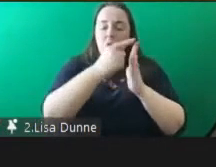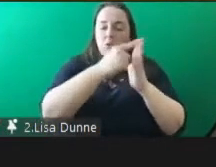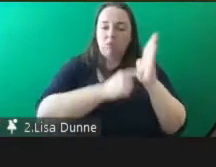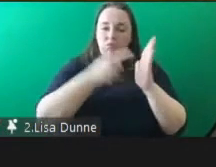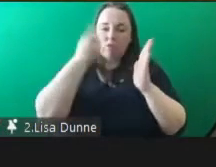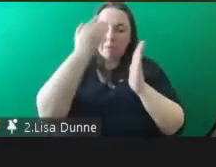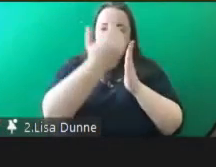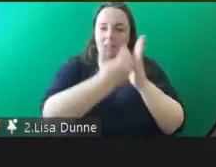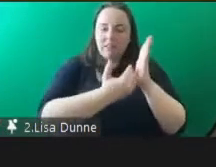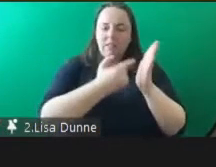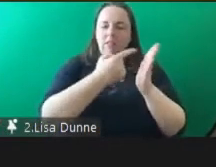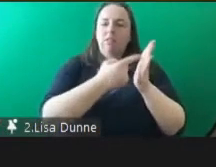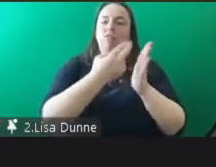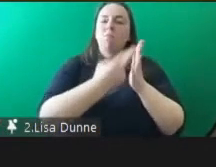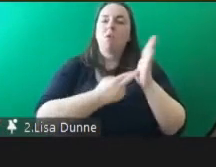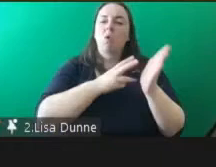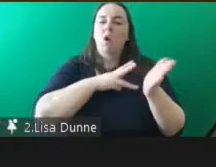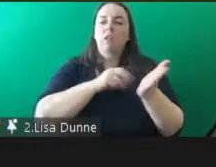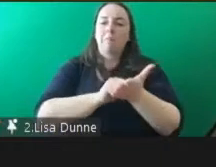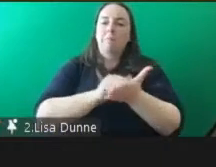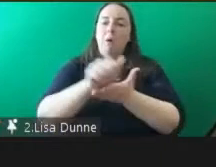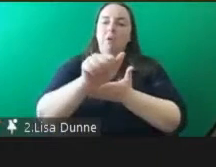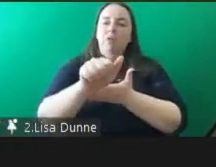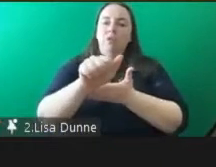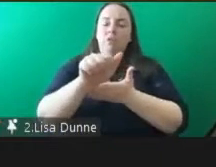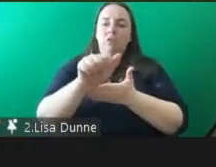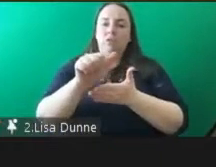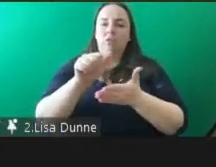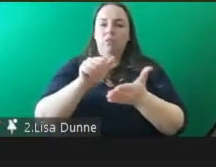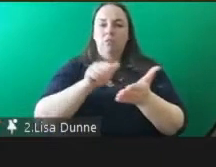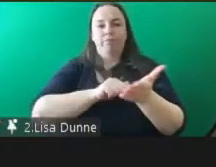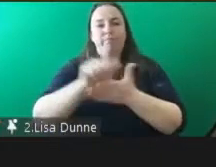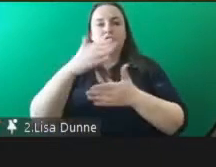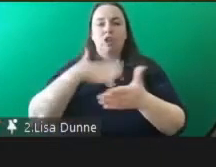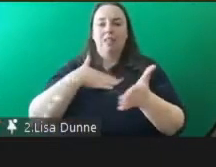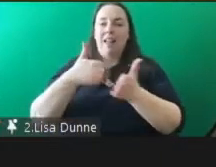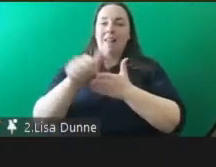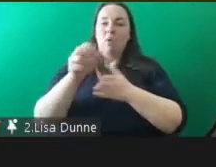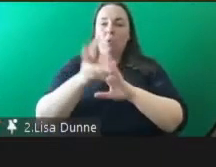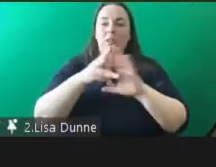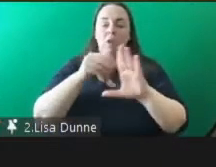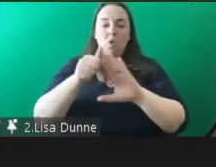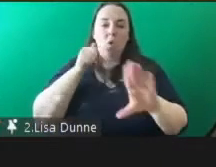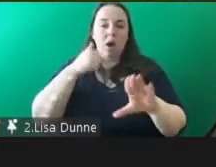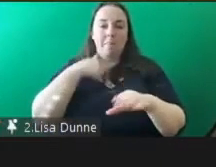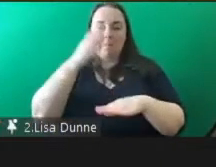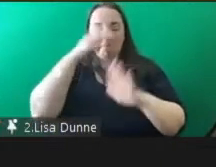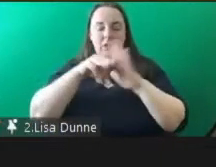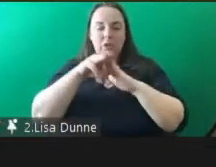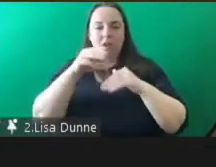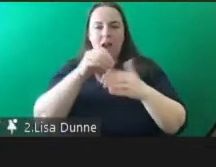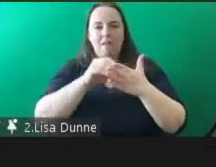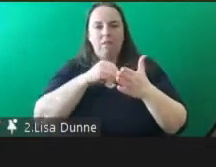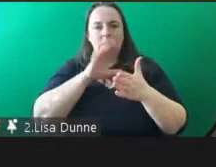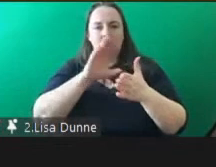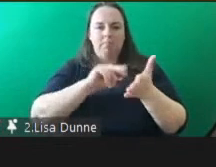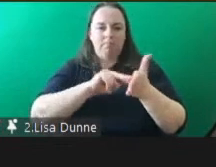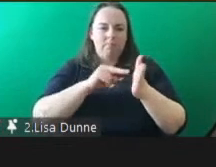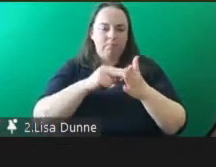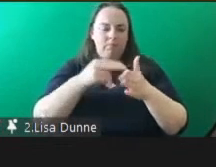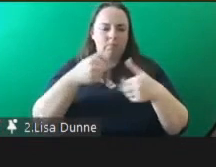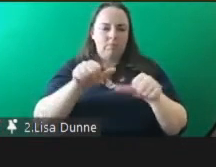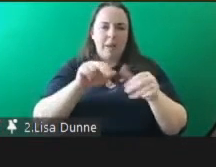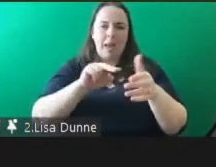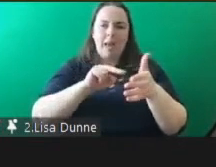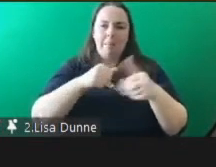it was published 11 weeks ago our minister tasked us in the department with producing an implementation plan within 10 weeks